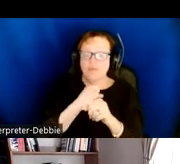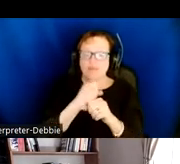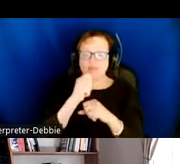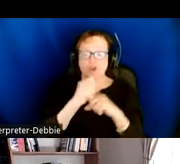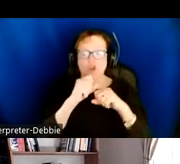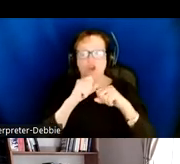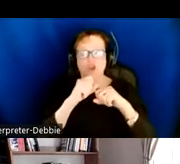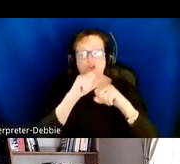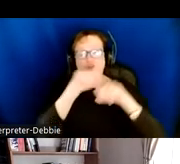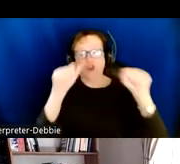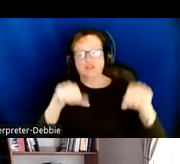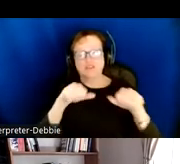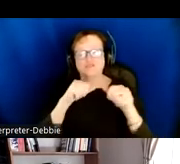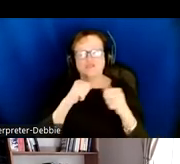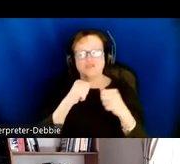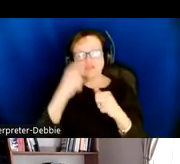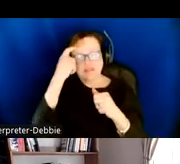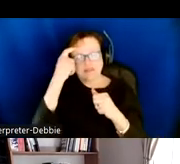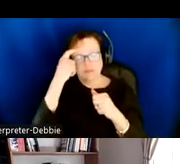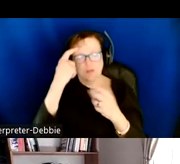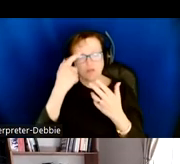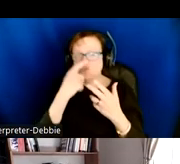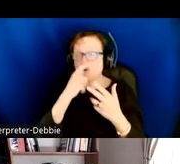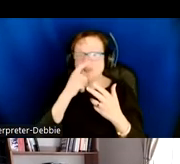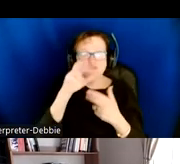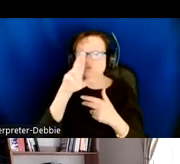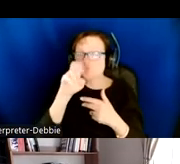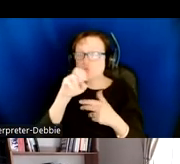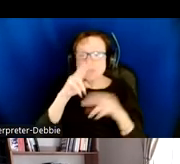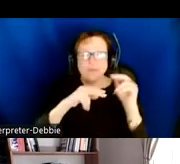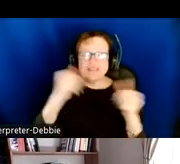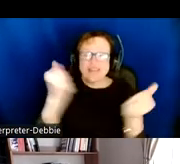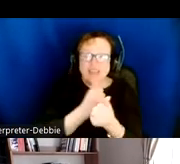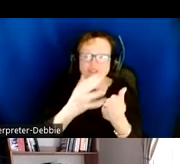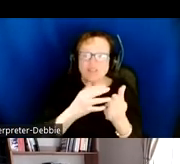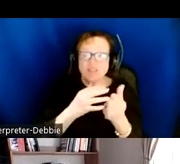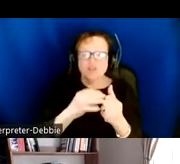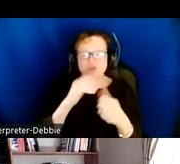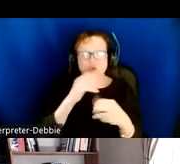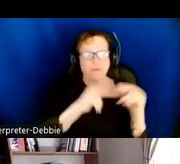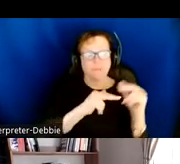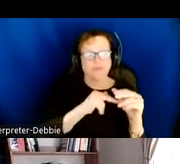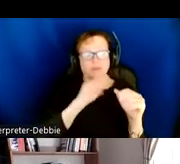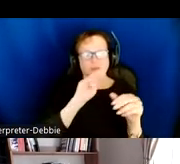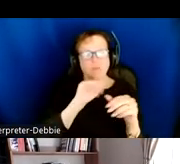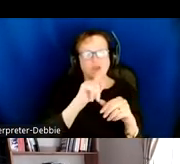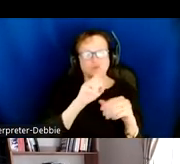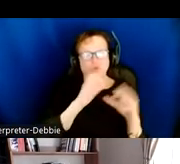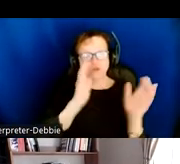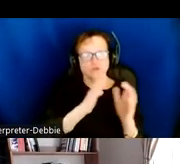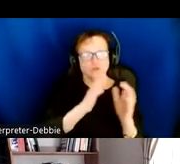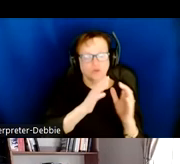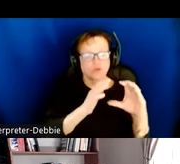so that if you don't want to have to rebuild everything, you can just make a module that plugs into the system to either